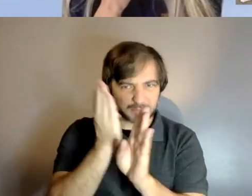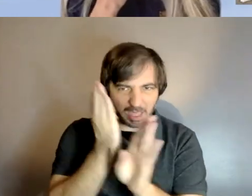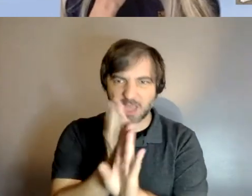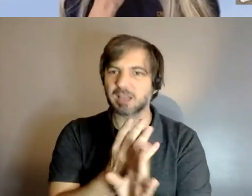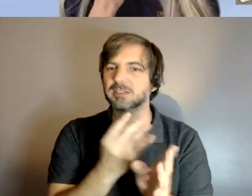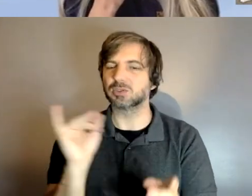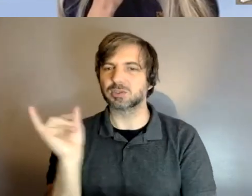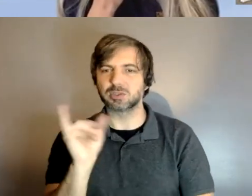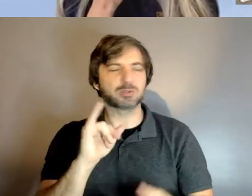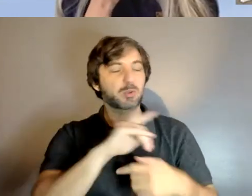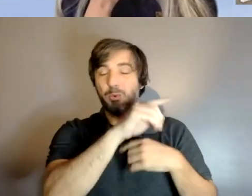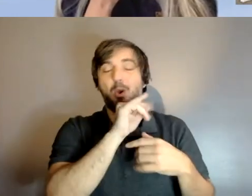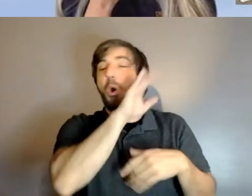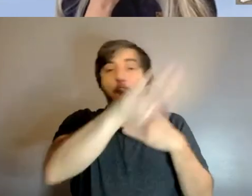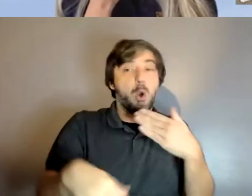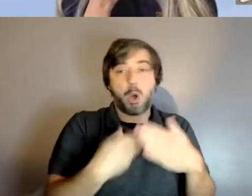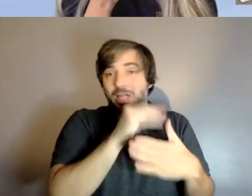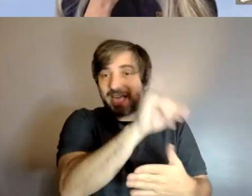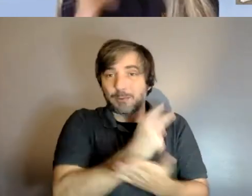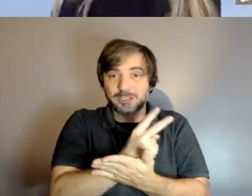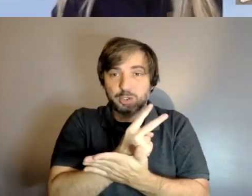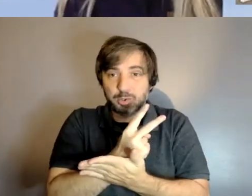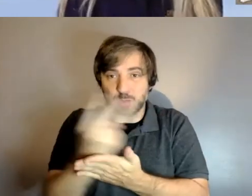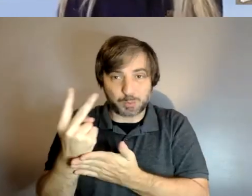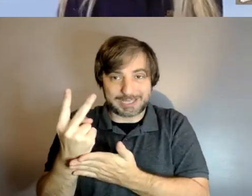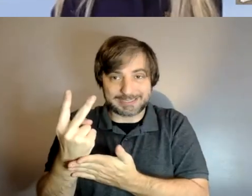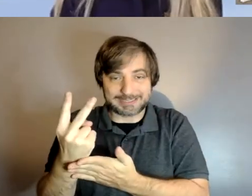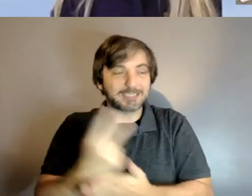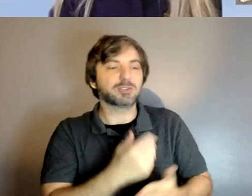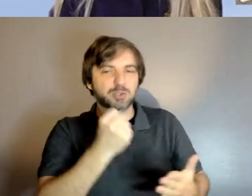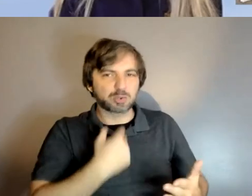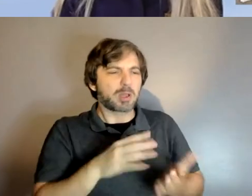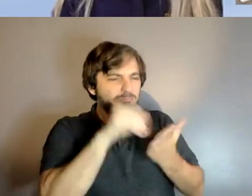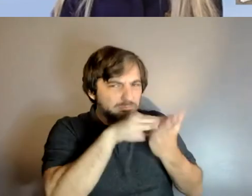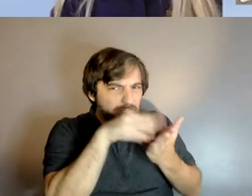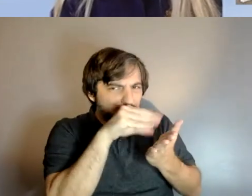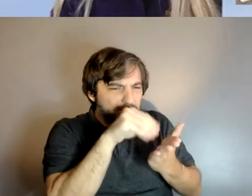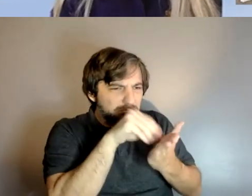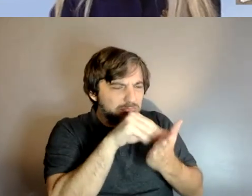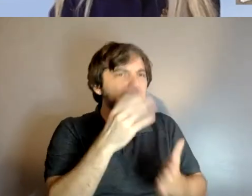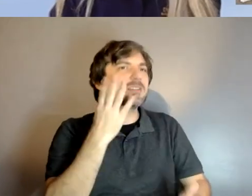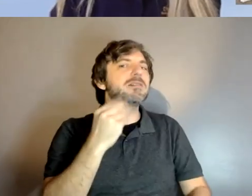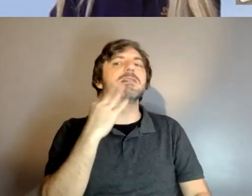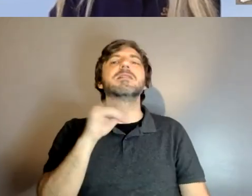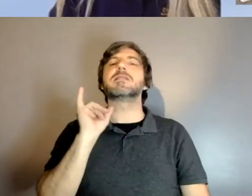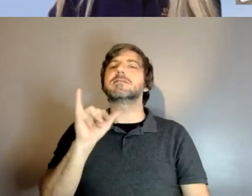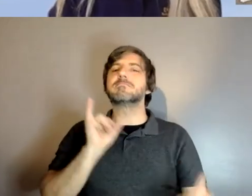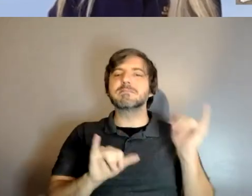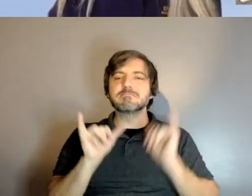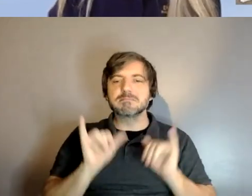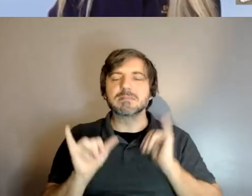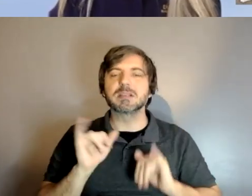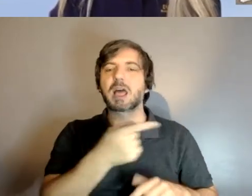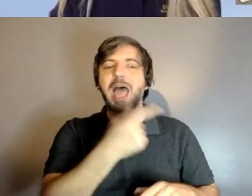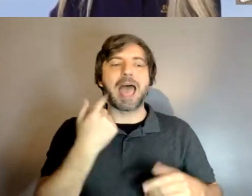was all summed up in two weeks um so i could experience how to work the dog in those environment when i board the train and get off the train